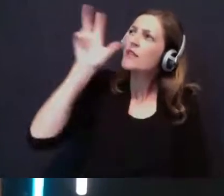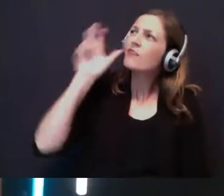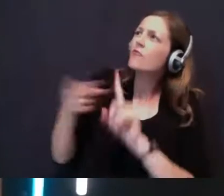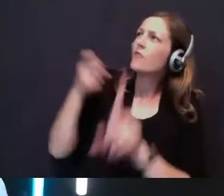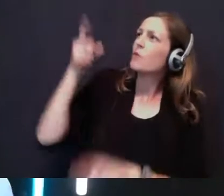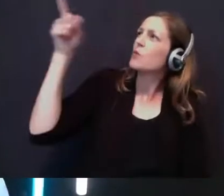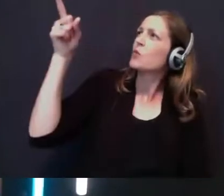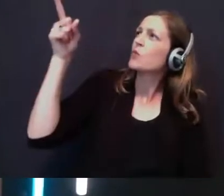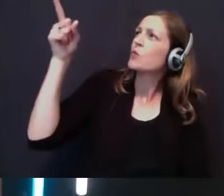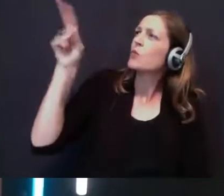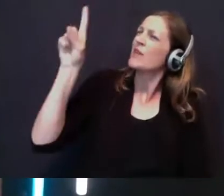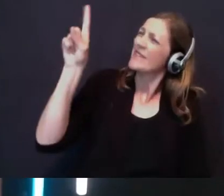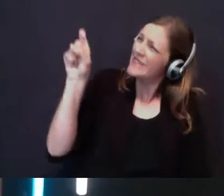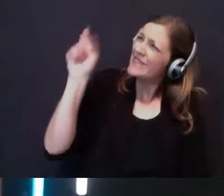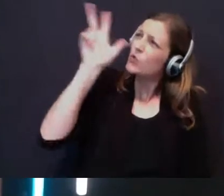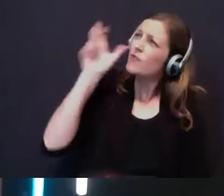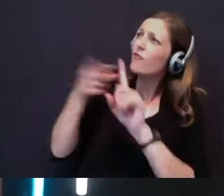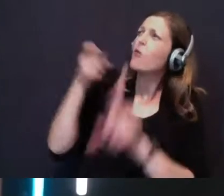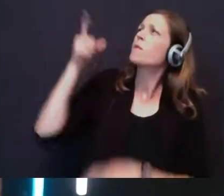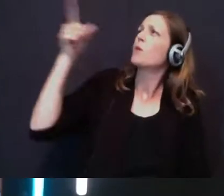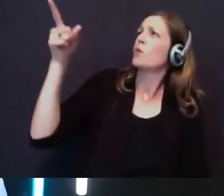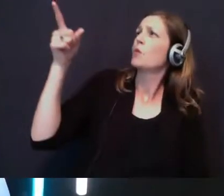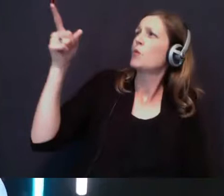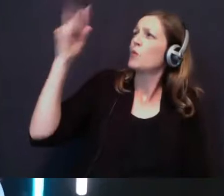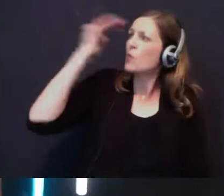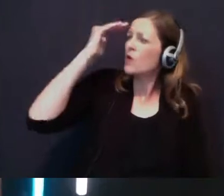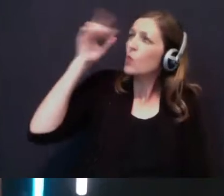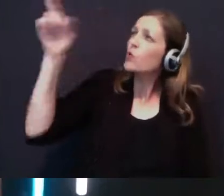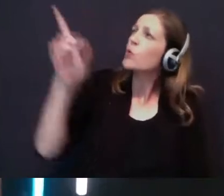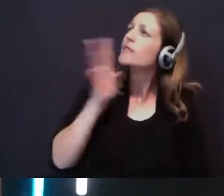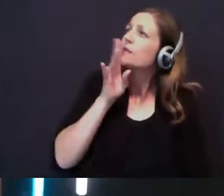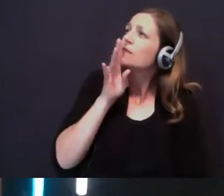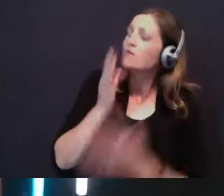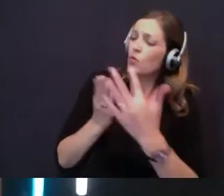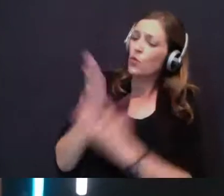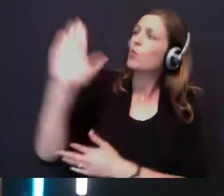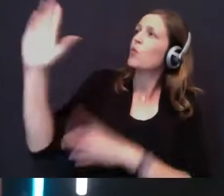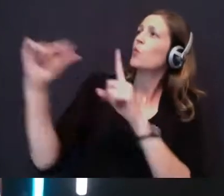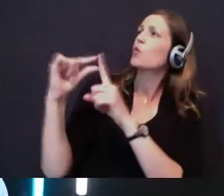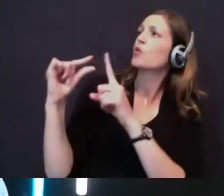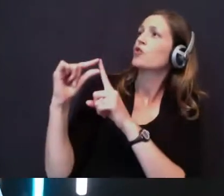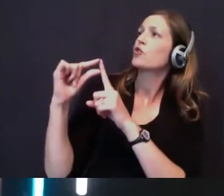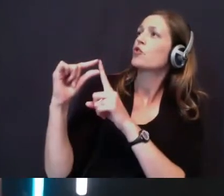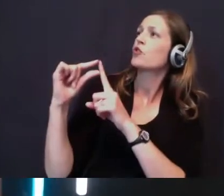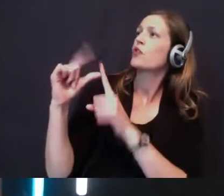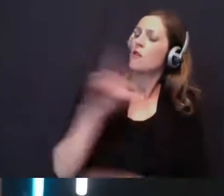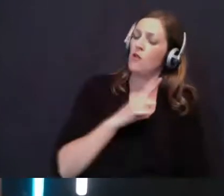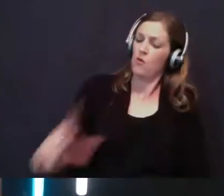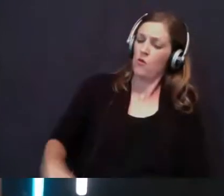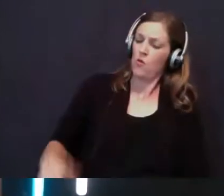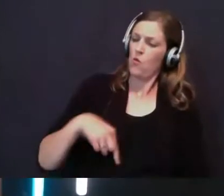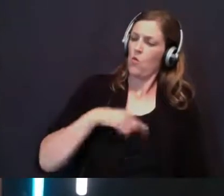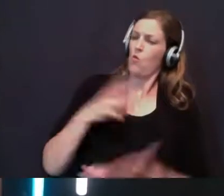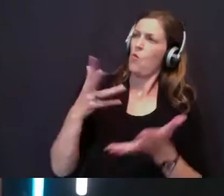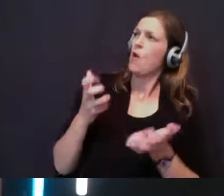Lord, we need to hear from you. And we know that you are speaking through your word. Lord, we want to be